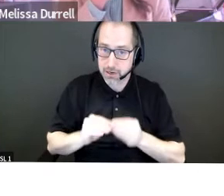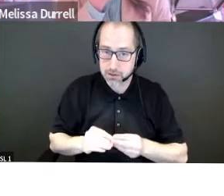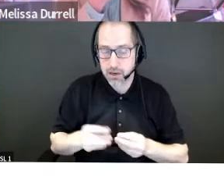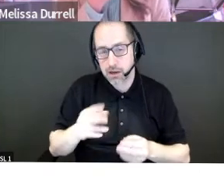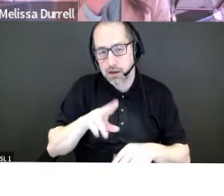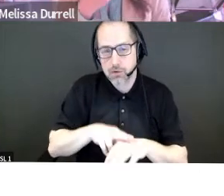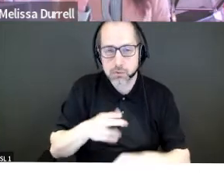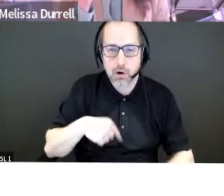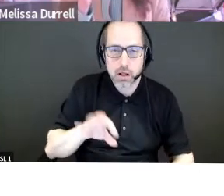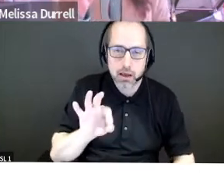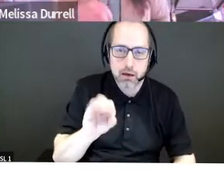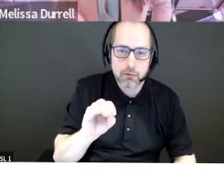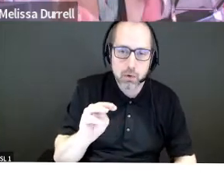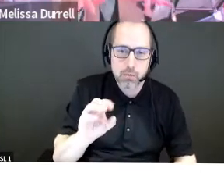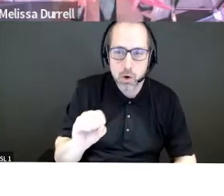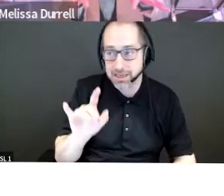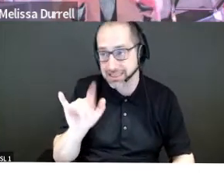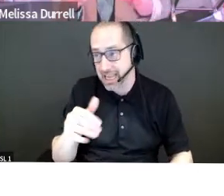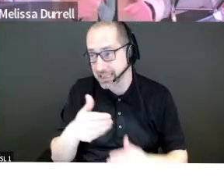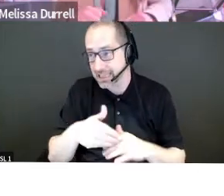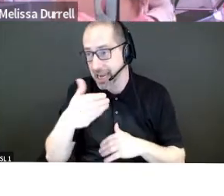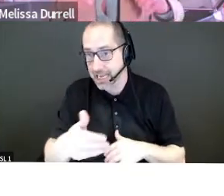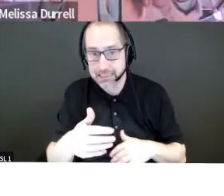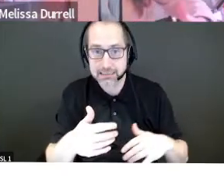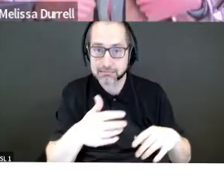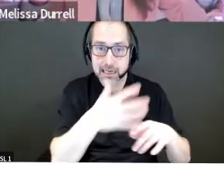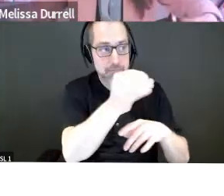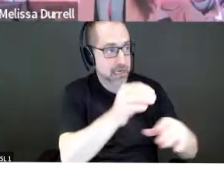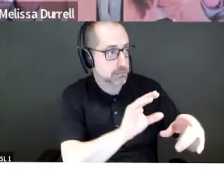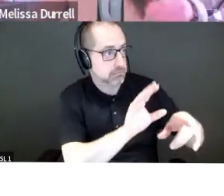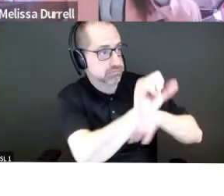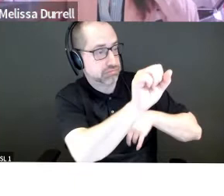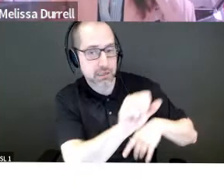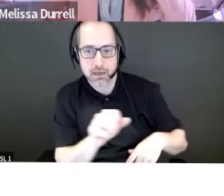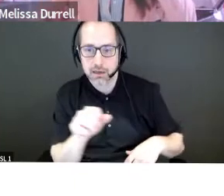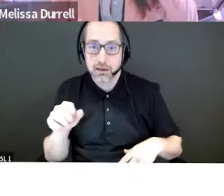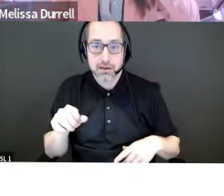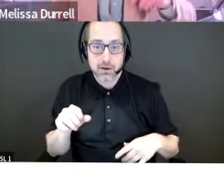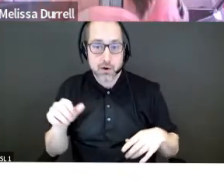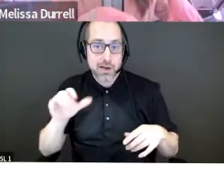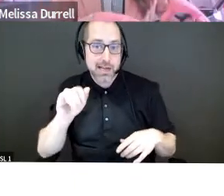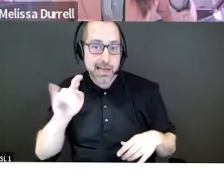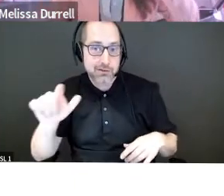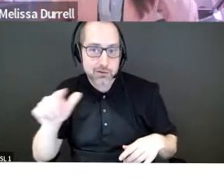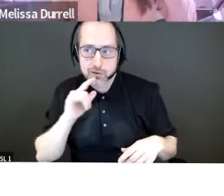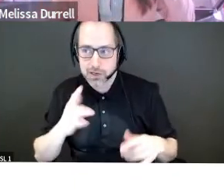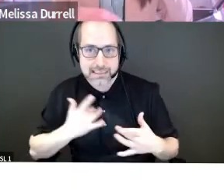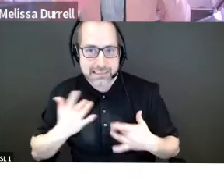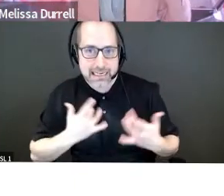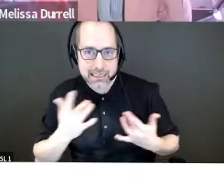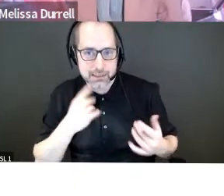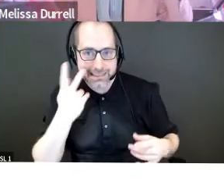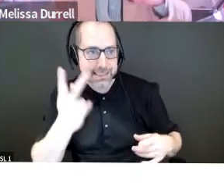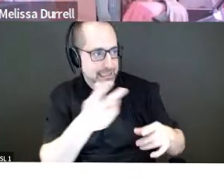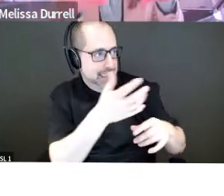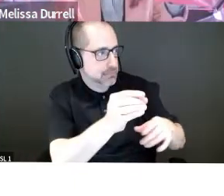going to be the next unicorn, right? Like every angel, we get real excited when we see companies give this, give us the information so that we don't have to be Googling. Uh,